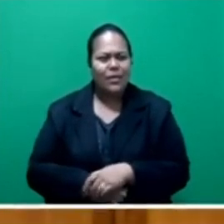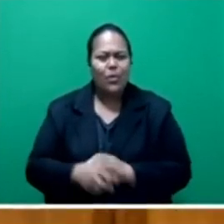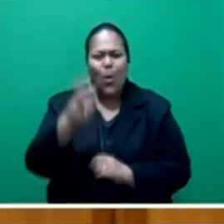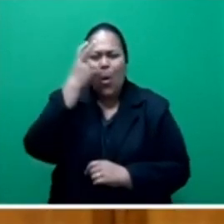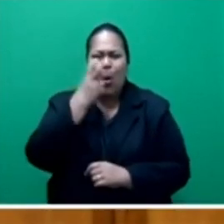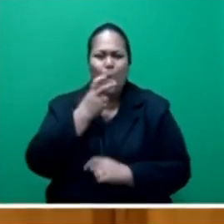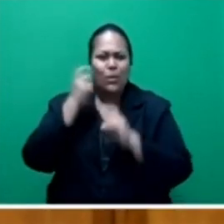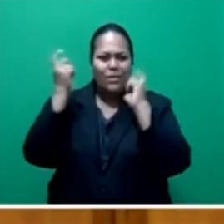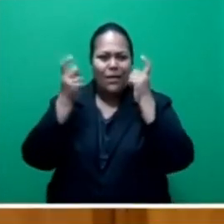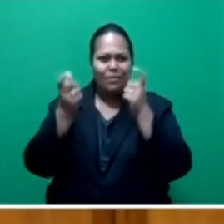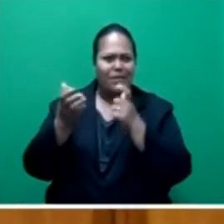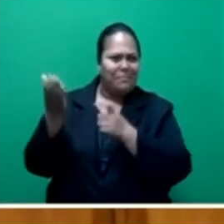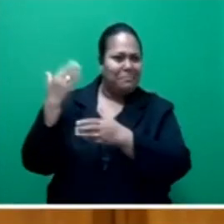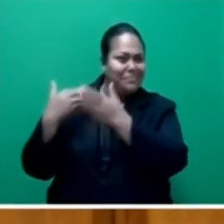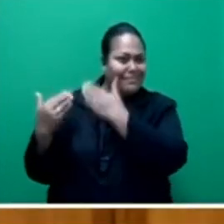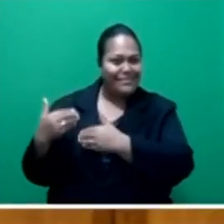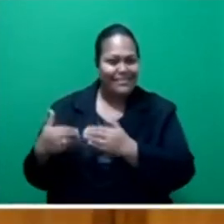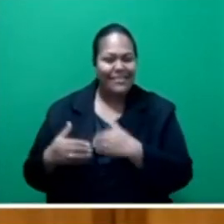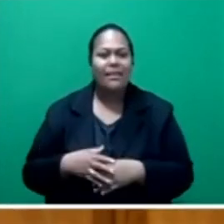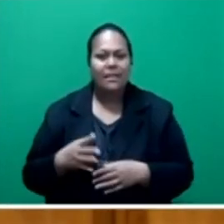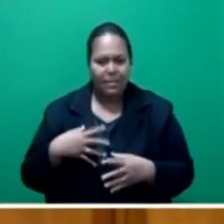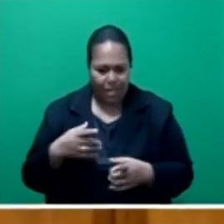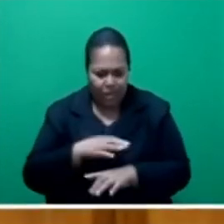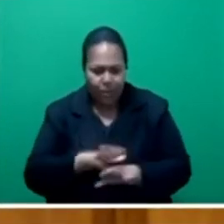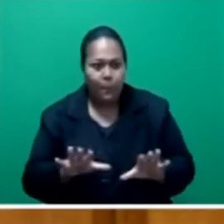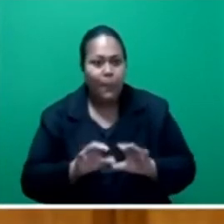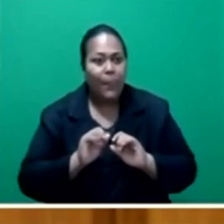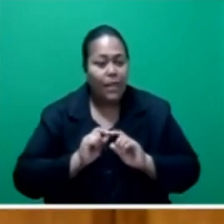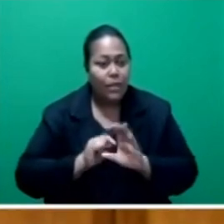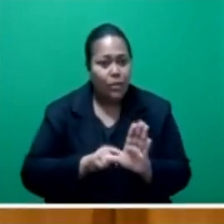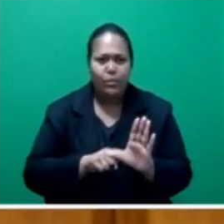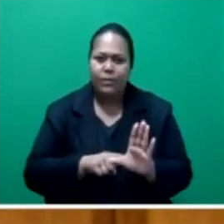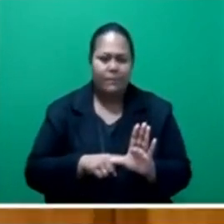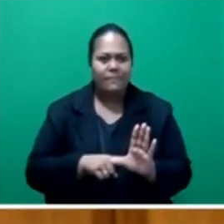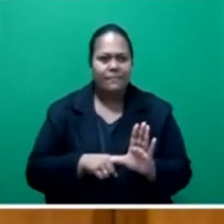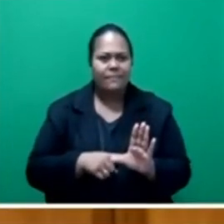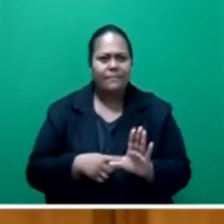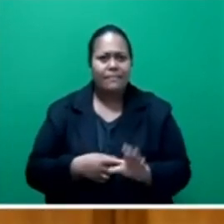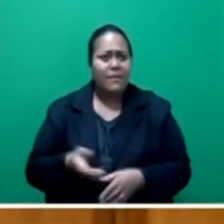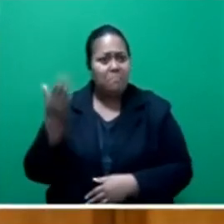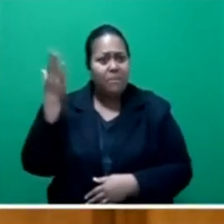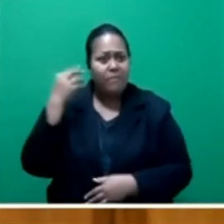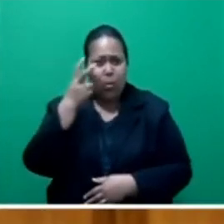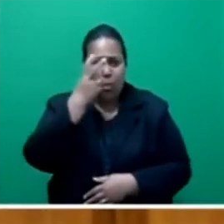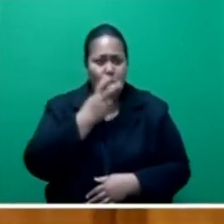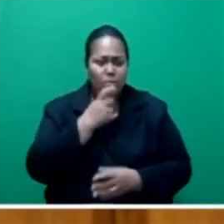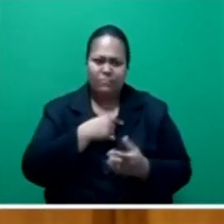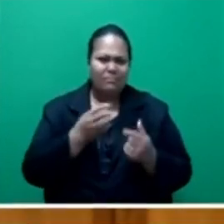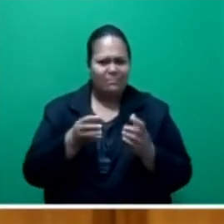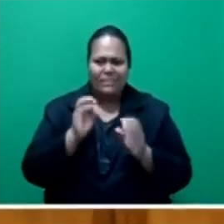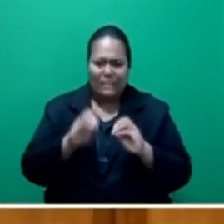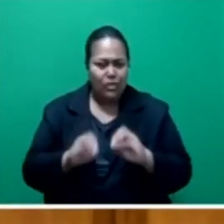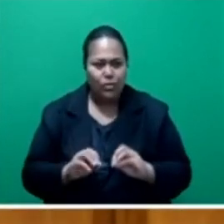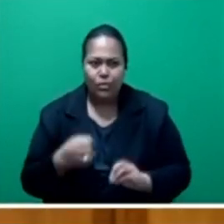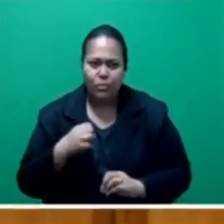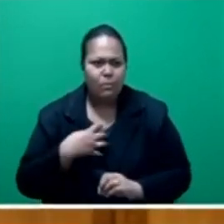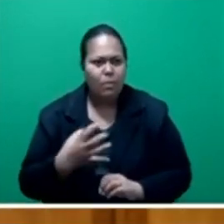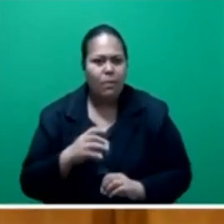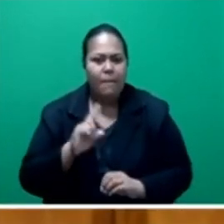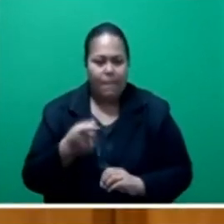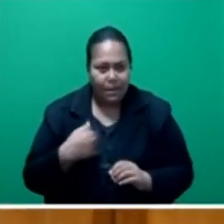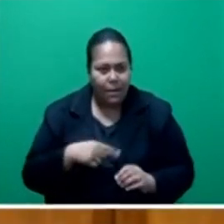its related protocols, which many people had written off as irrelevant. We had to incorporate